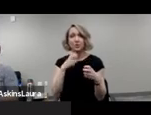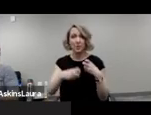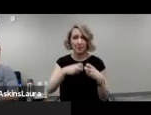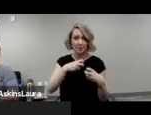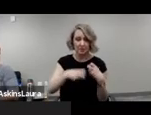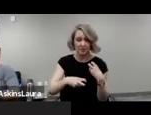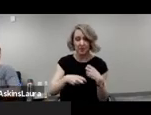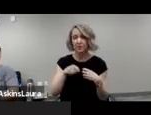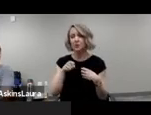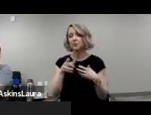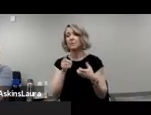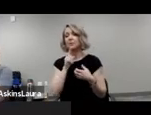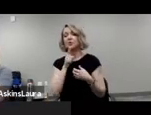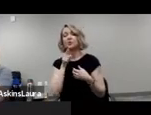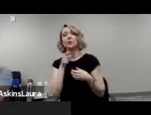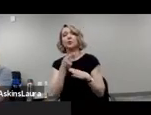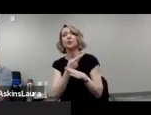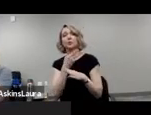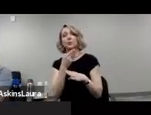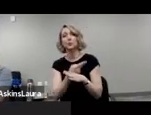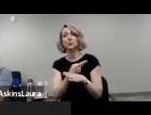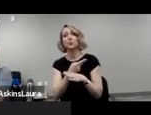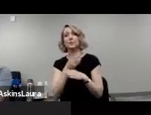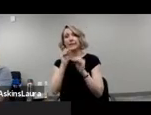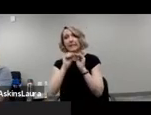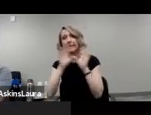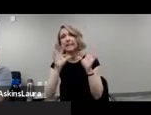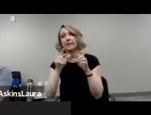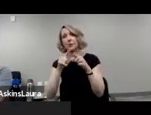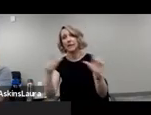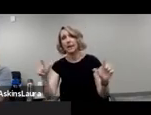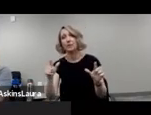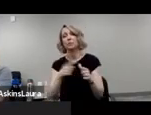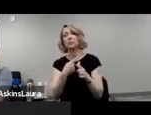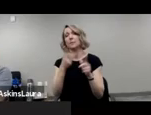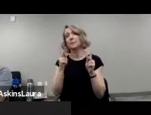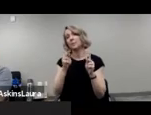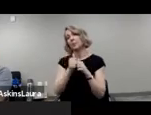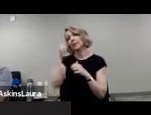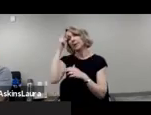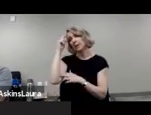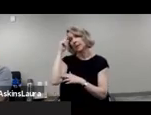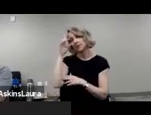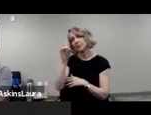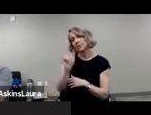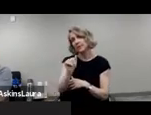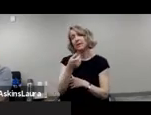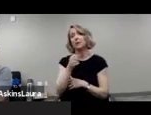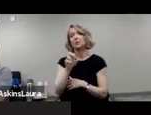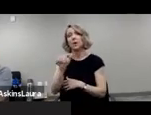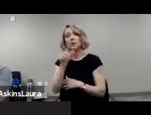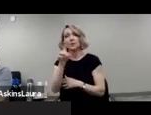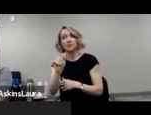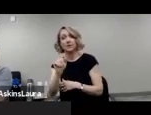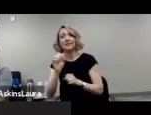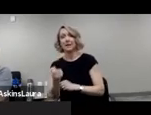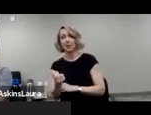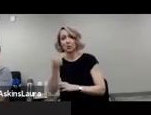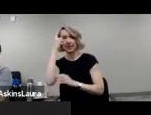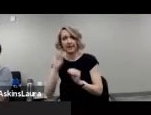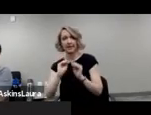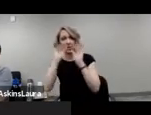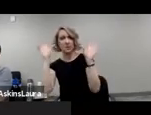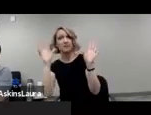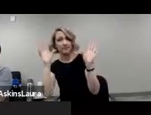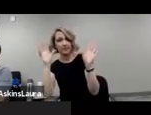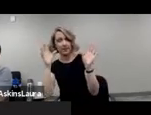want to make sure that you're using plain language so people with intellectual or developmental disabilities can understand. You want to